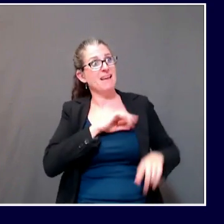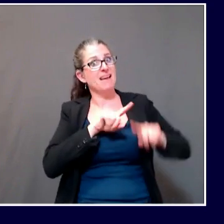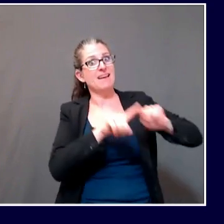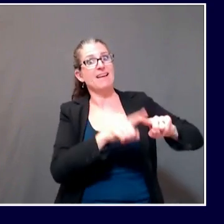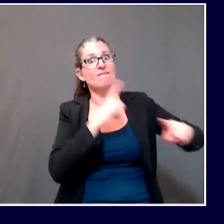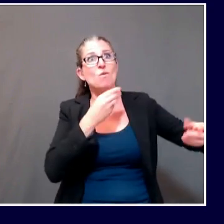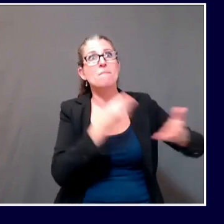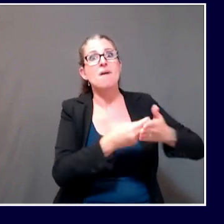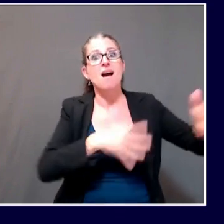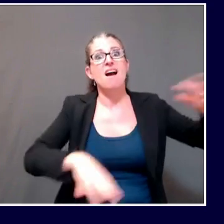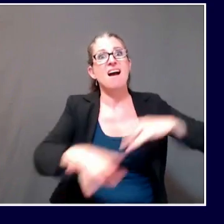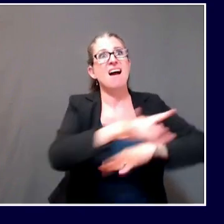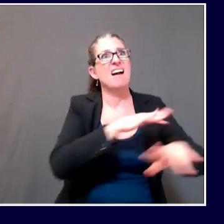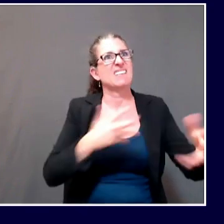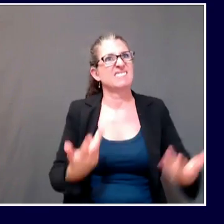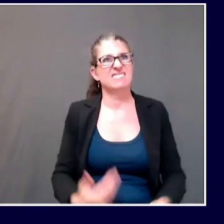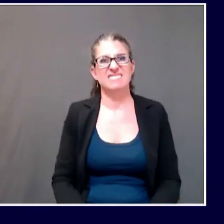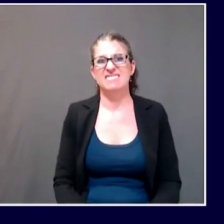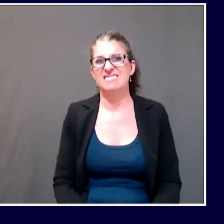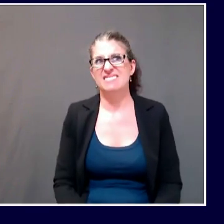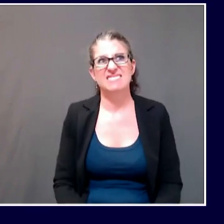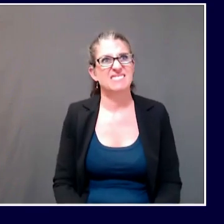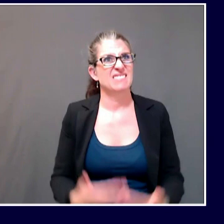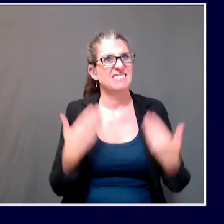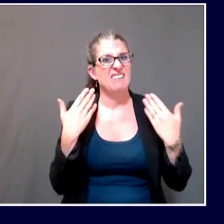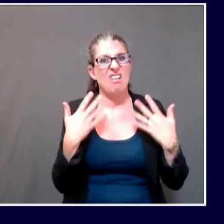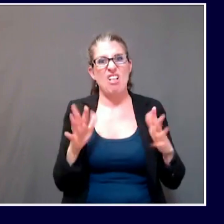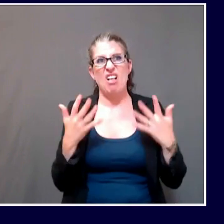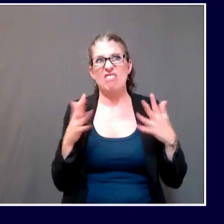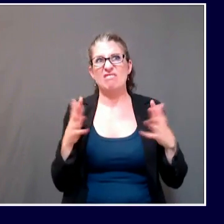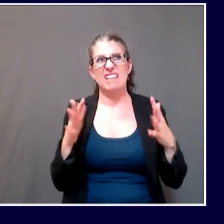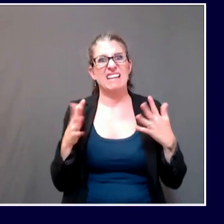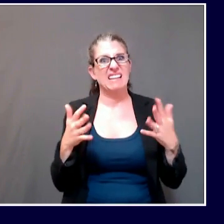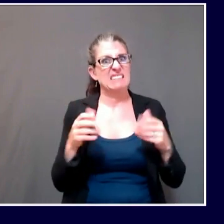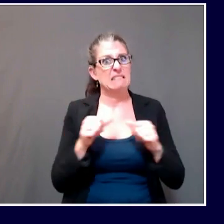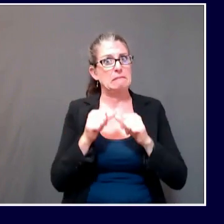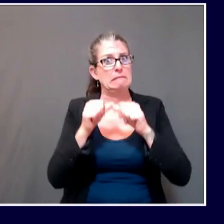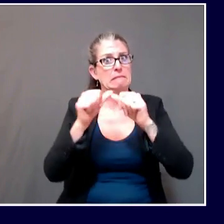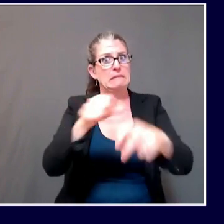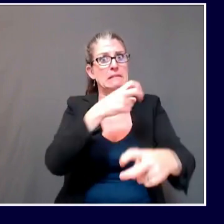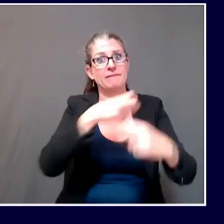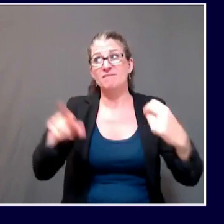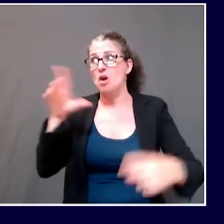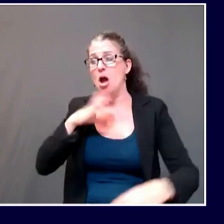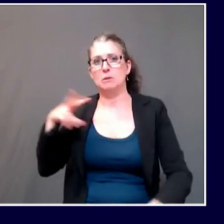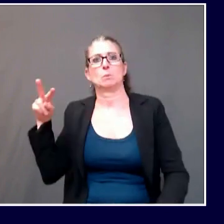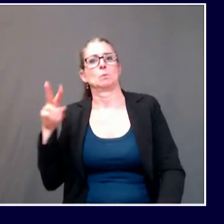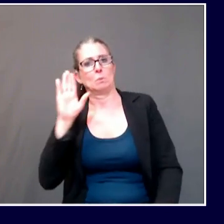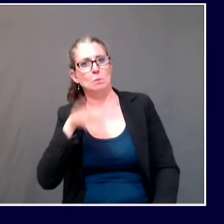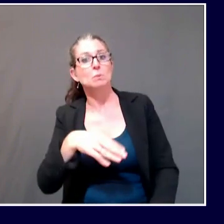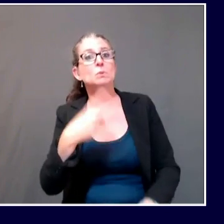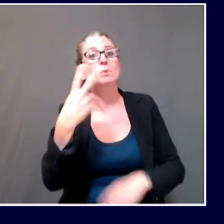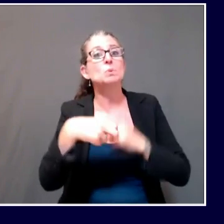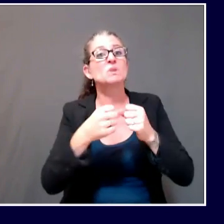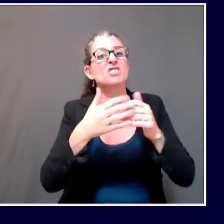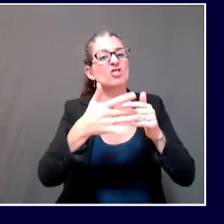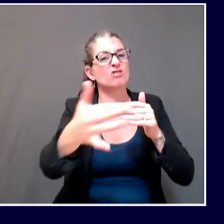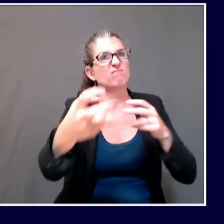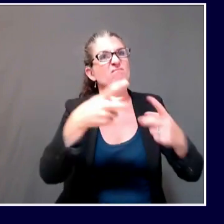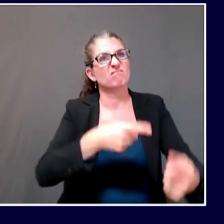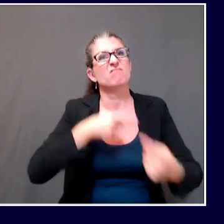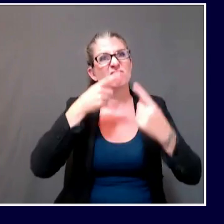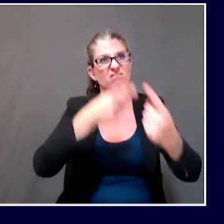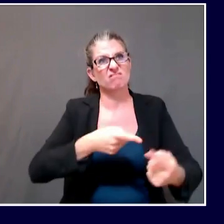biennium. So right now, the coronavirus relief money, we're only allowed to use it through December of this year. And